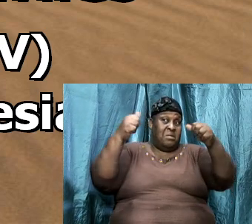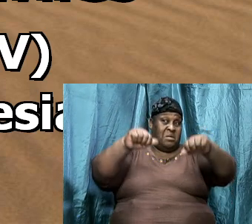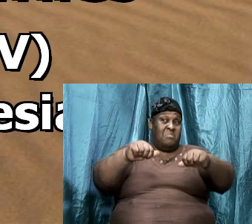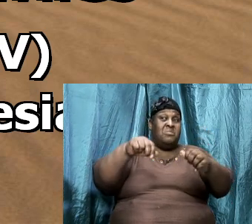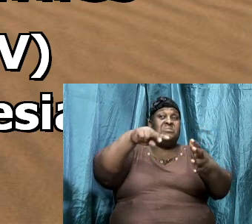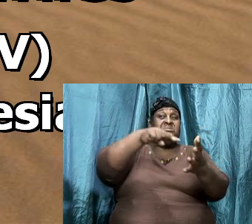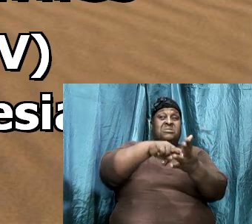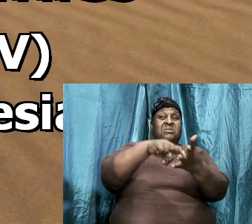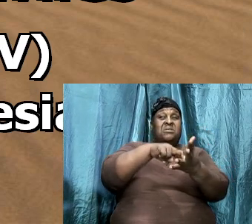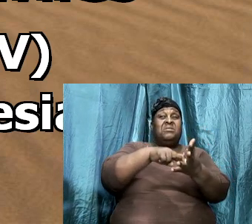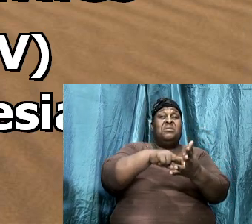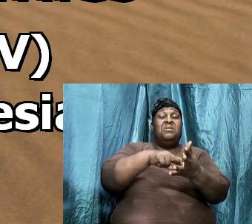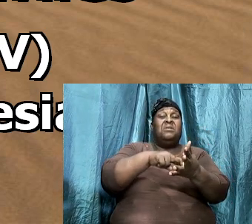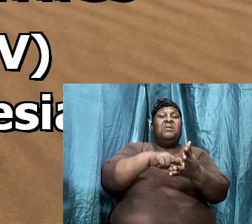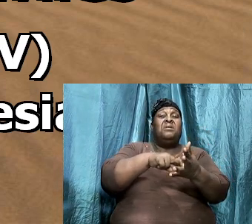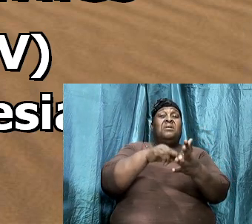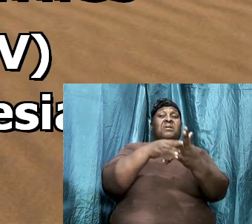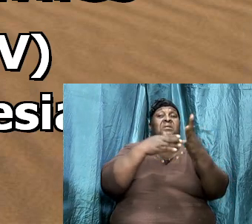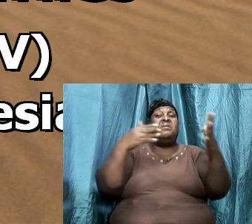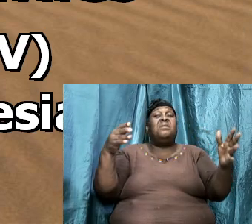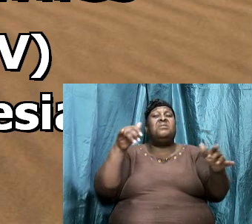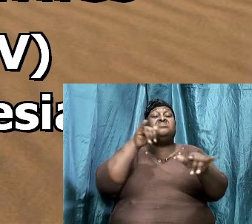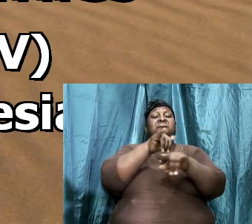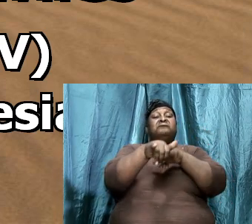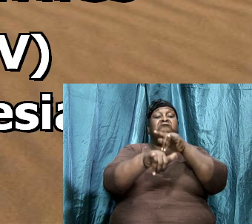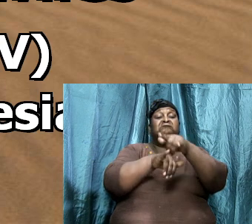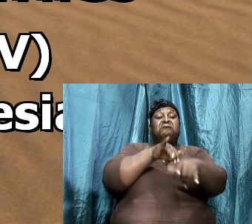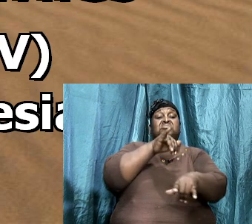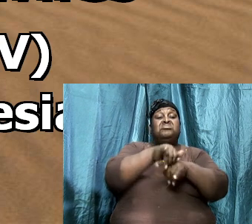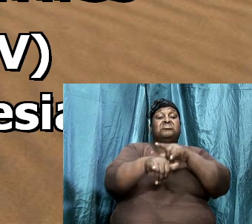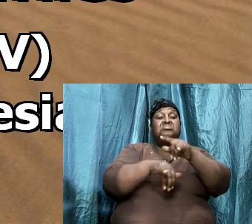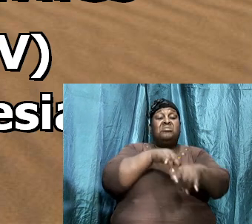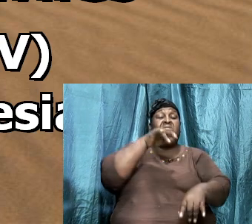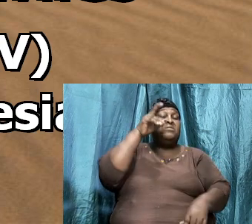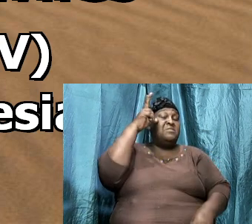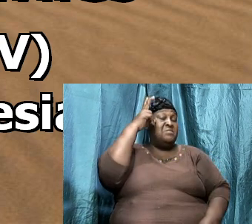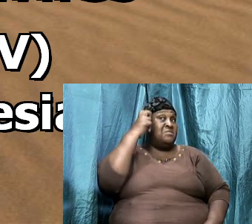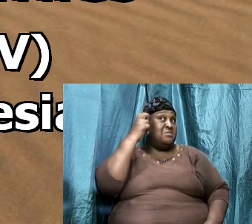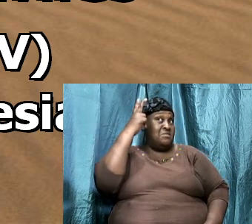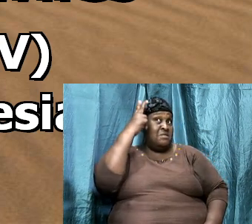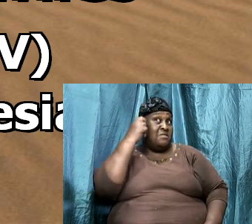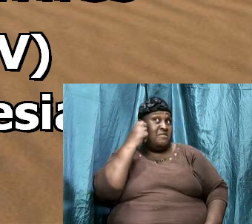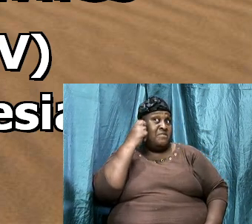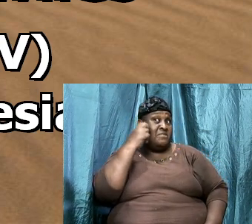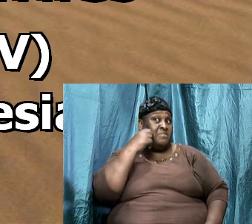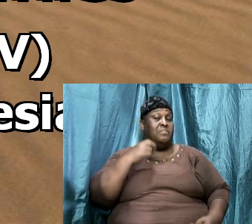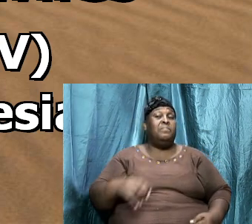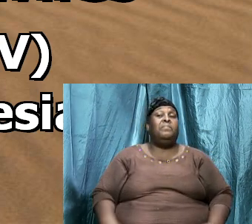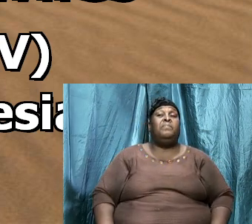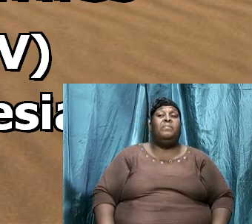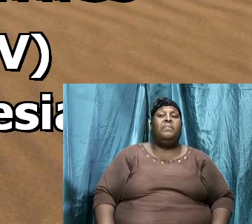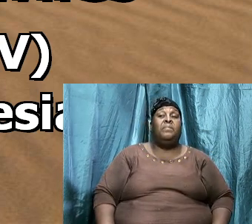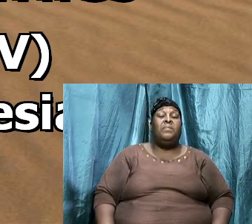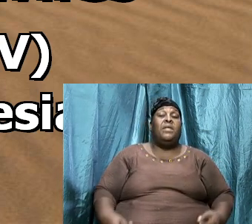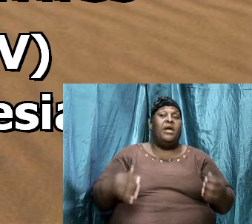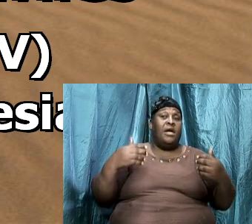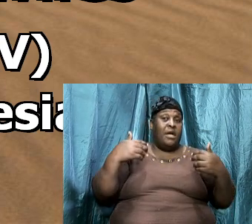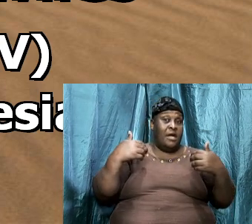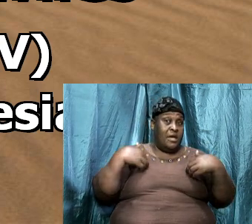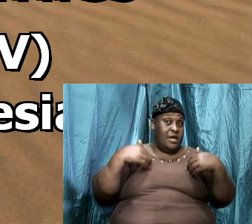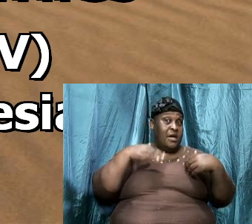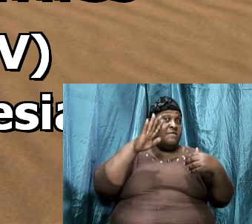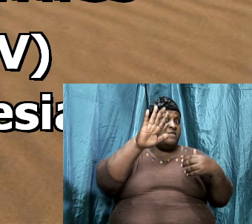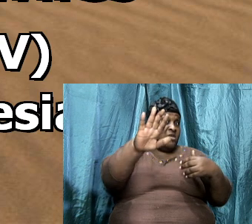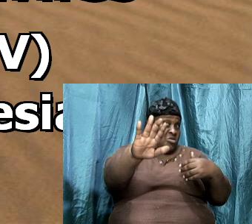if we have our Bibles with us tonight, I want us to just underline the words